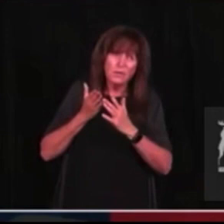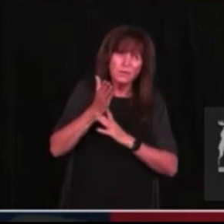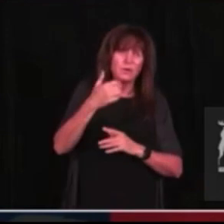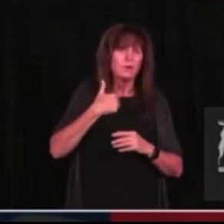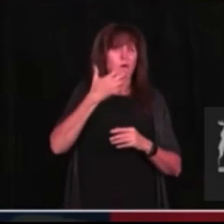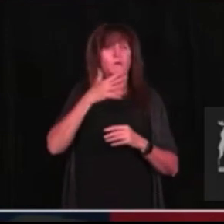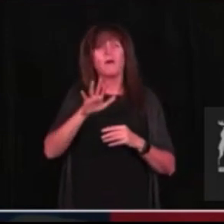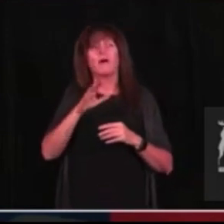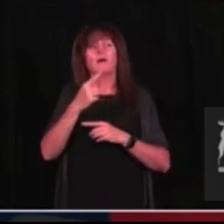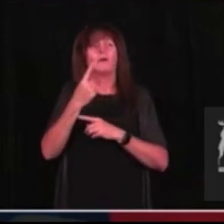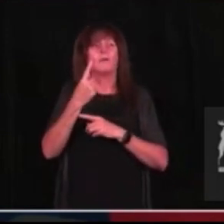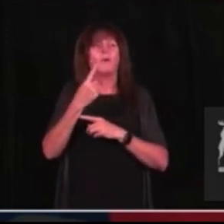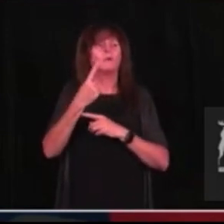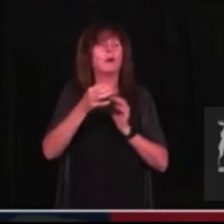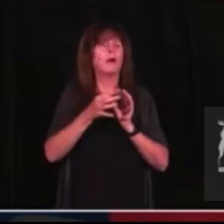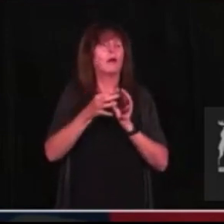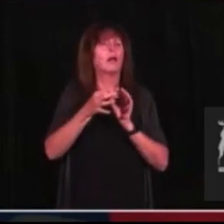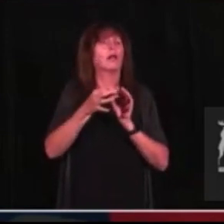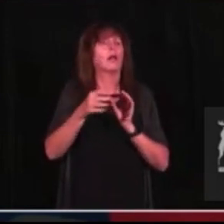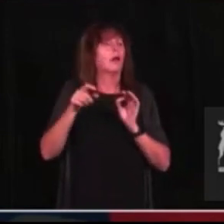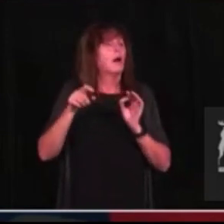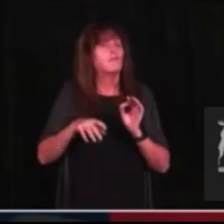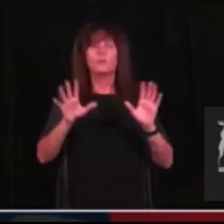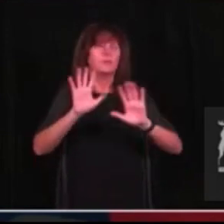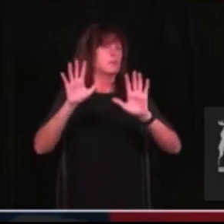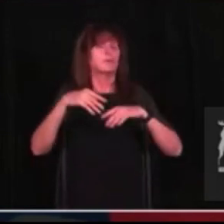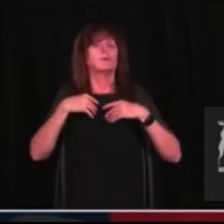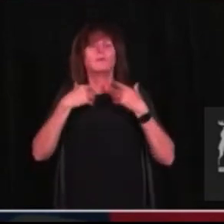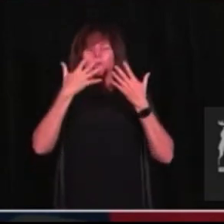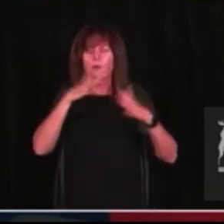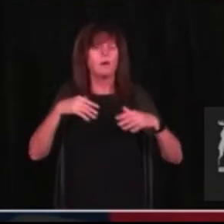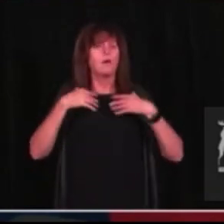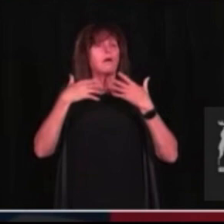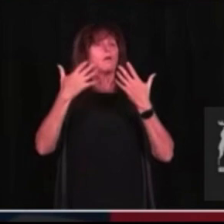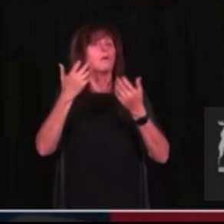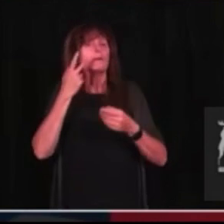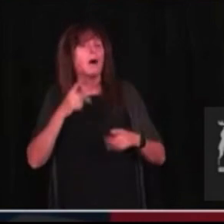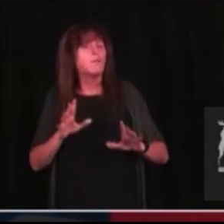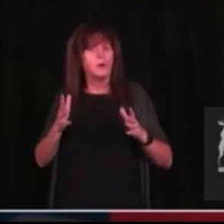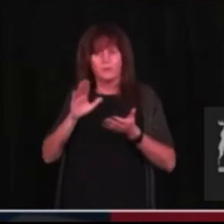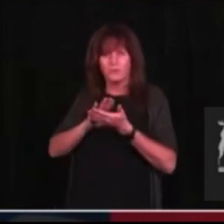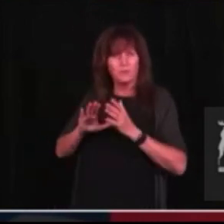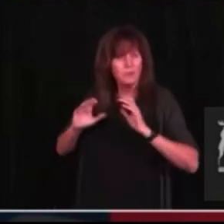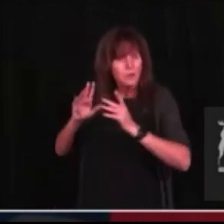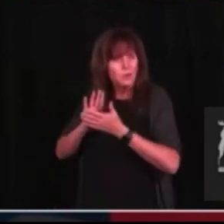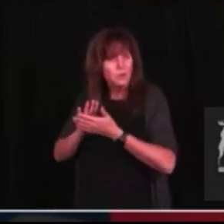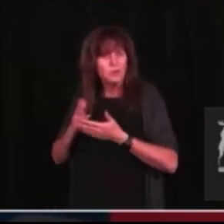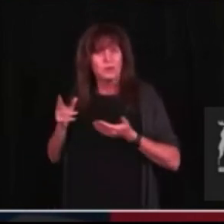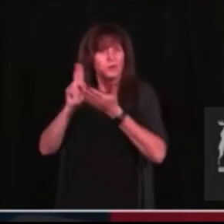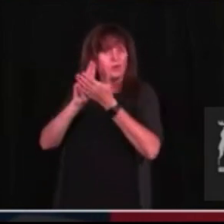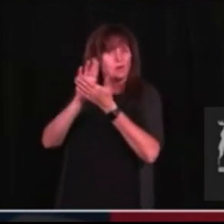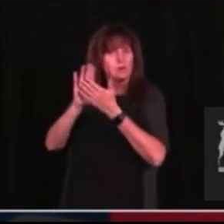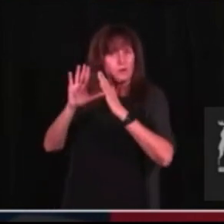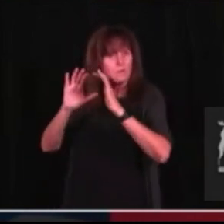we have to. But we have to see what happens when everyone gets back to work. When the kids and colleges and universities get back and the